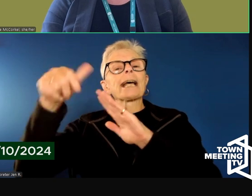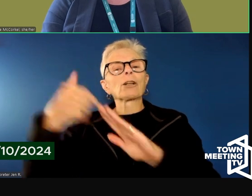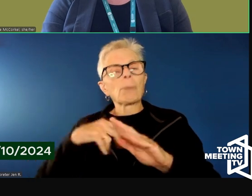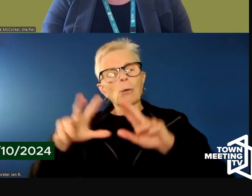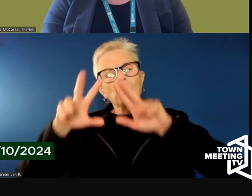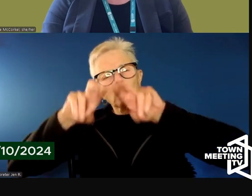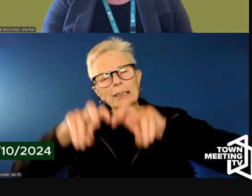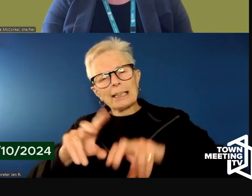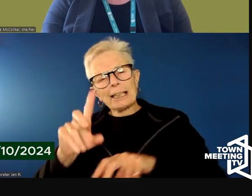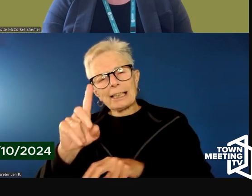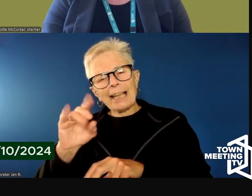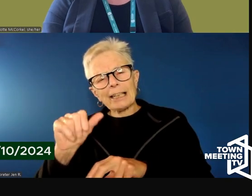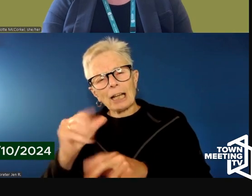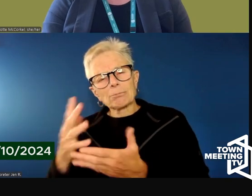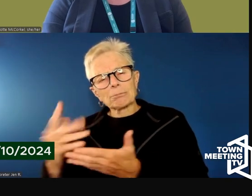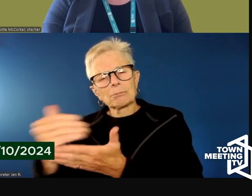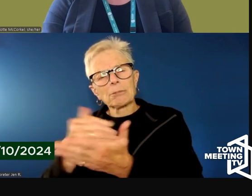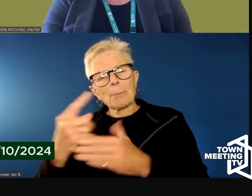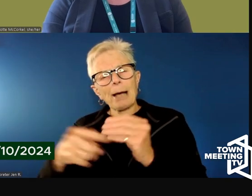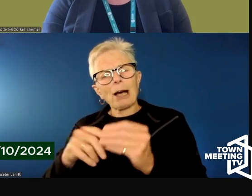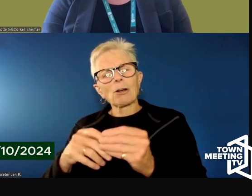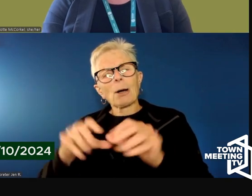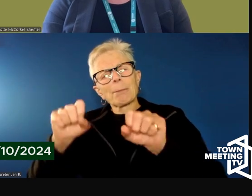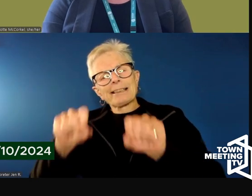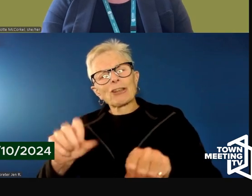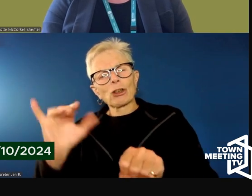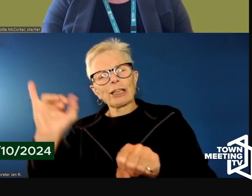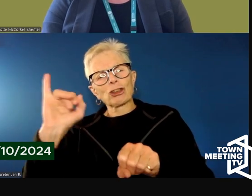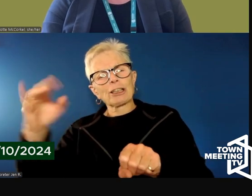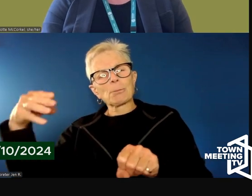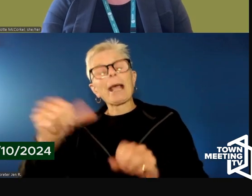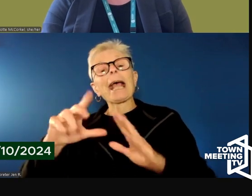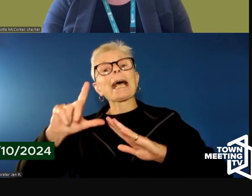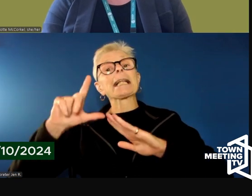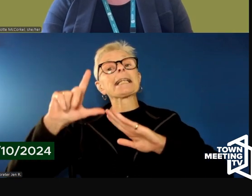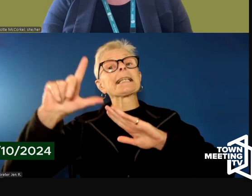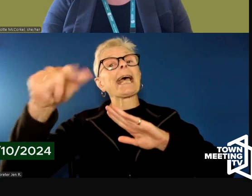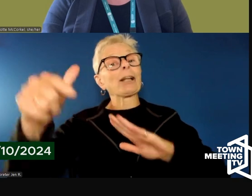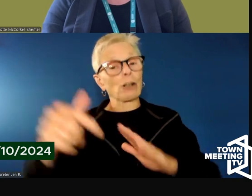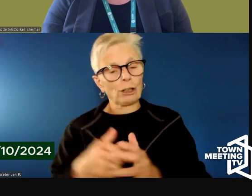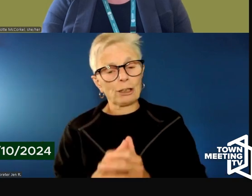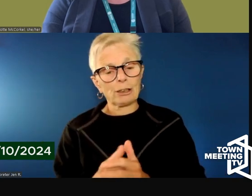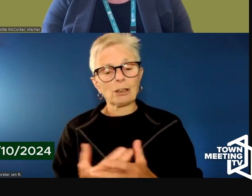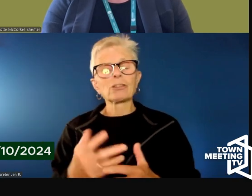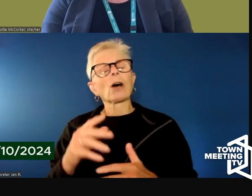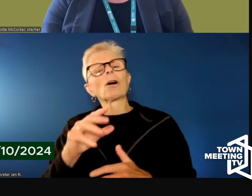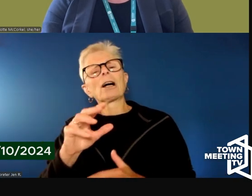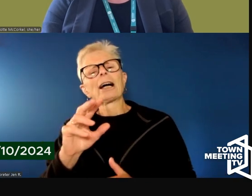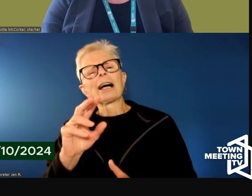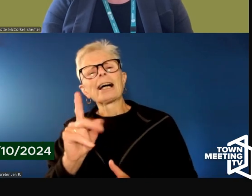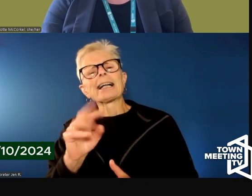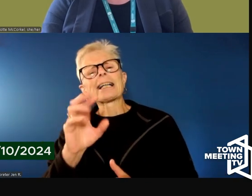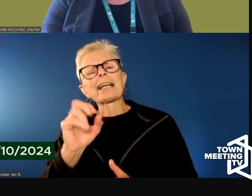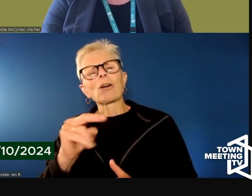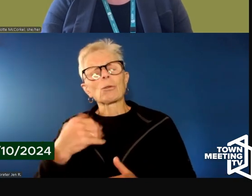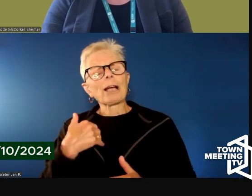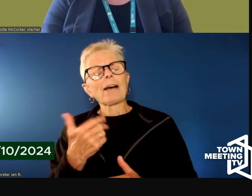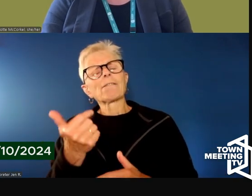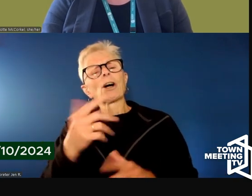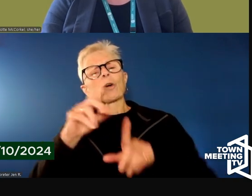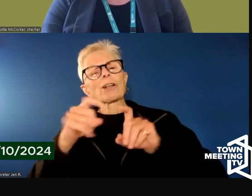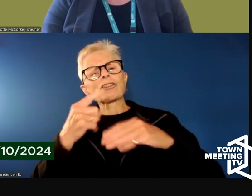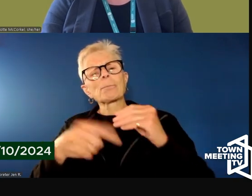Thank you. We've gotten a few questions about security and what security will be available